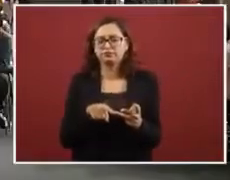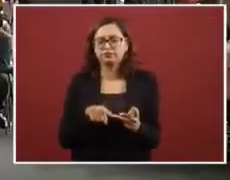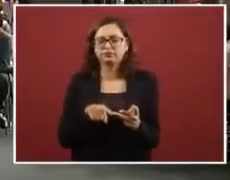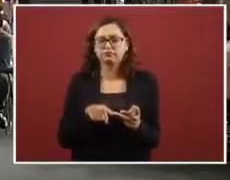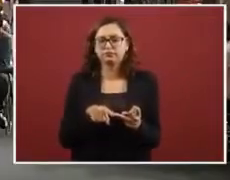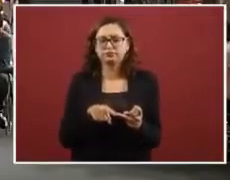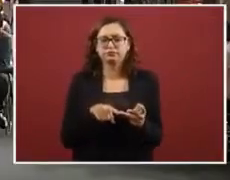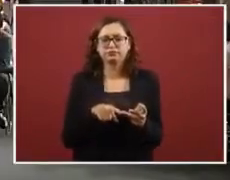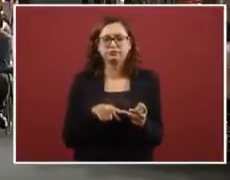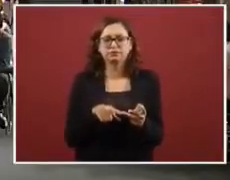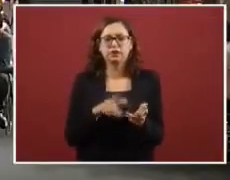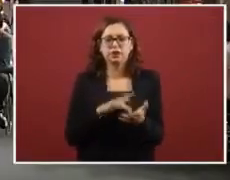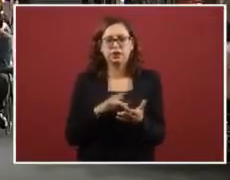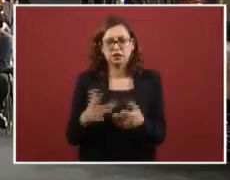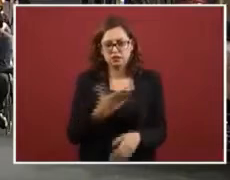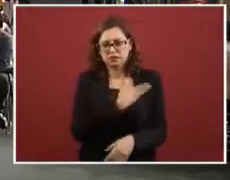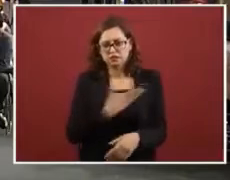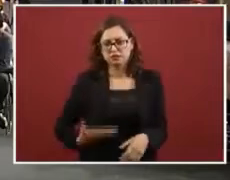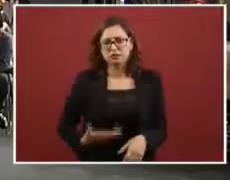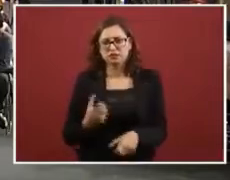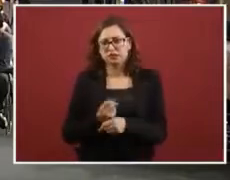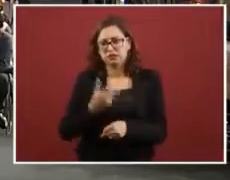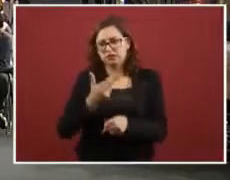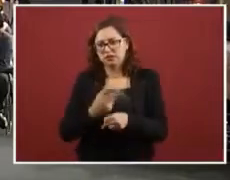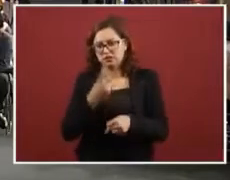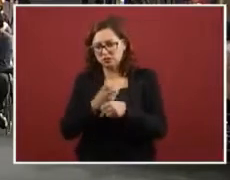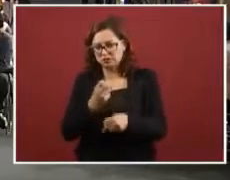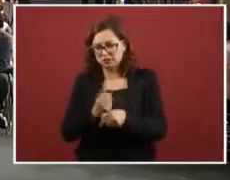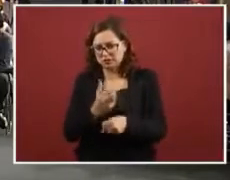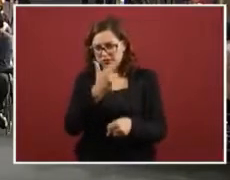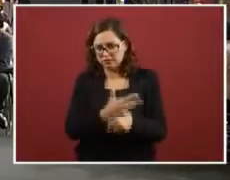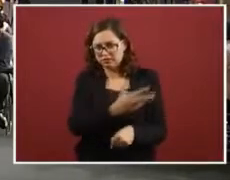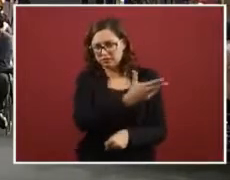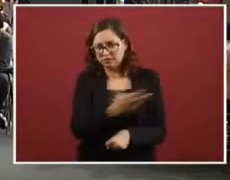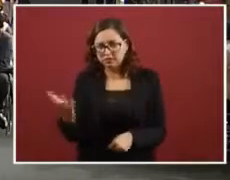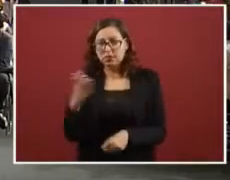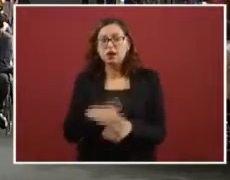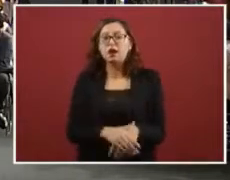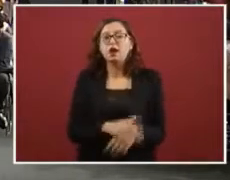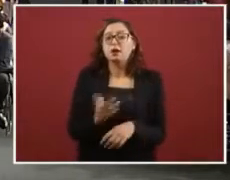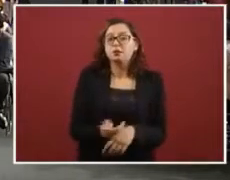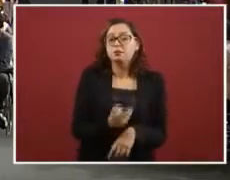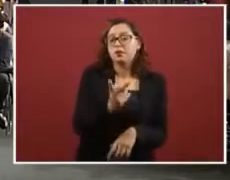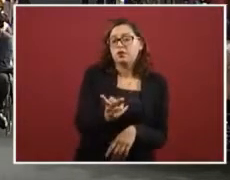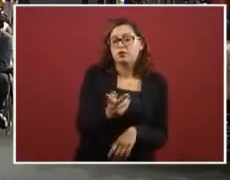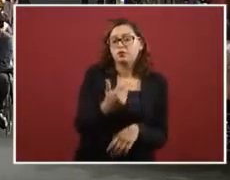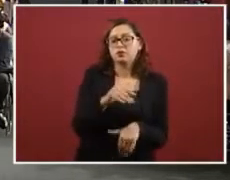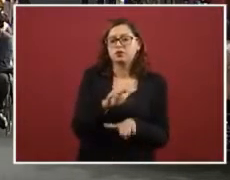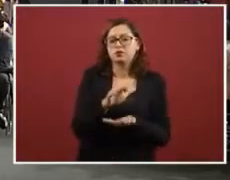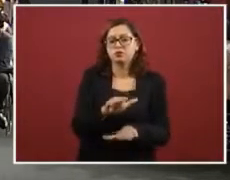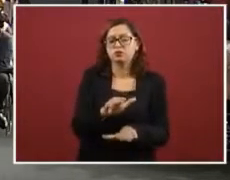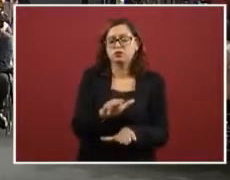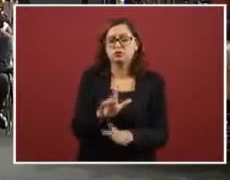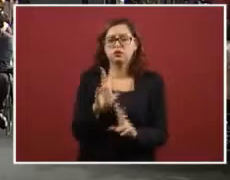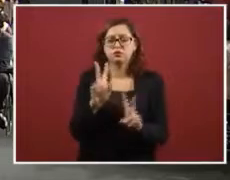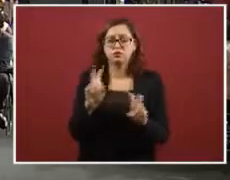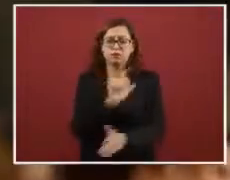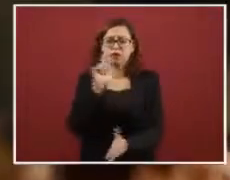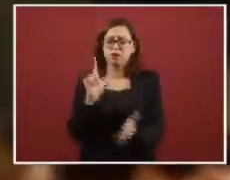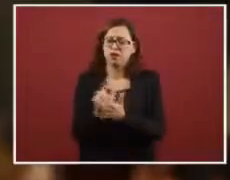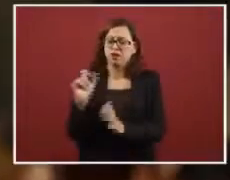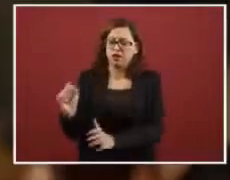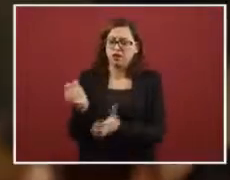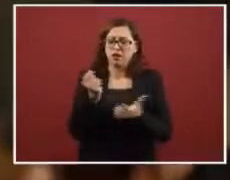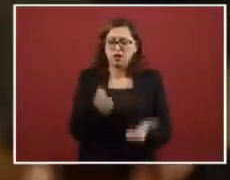Thank you, Mr. President. Secretaries and subsecretaries, I want to ask you about the rate of income. The